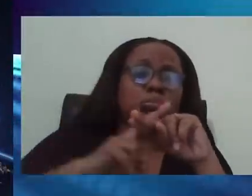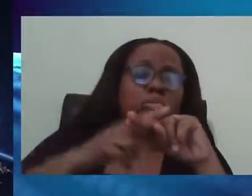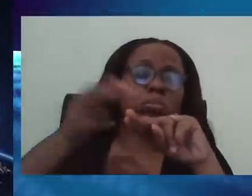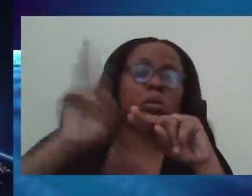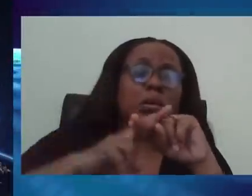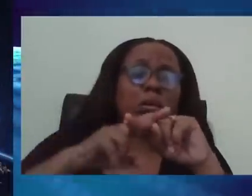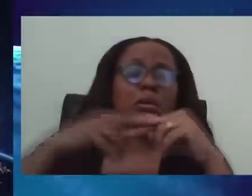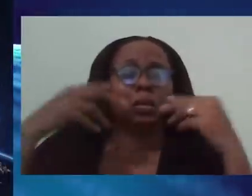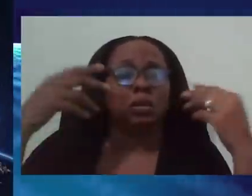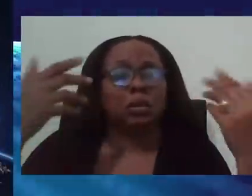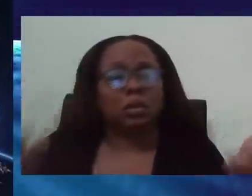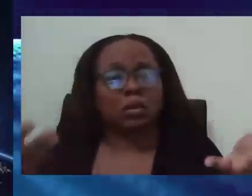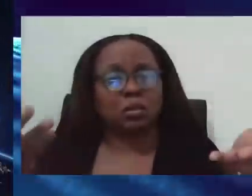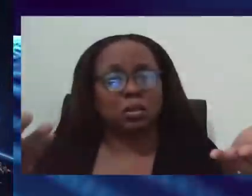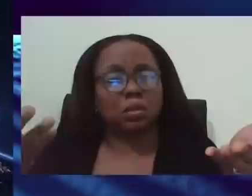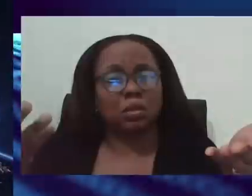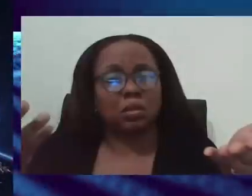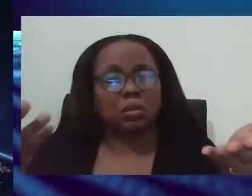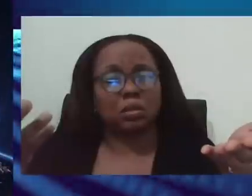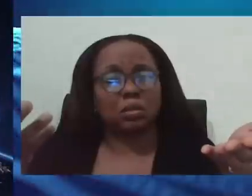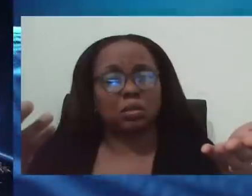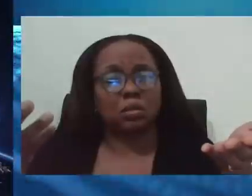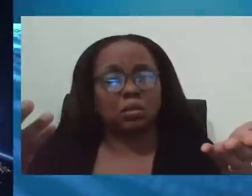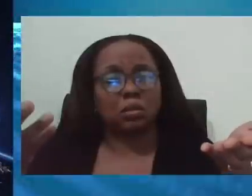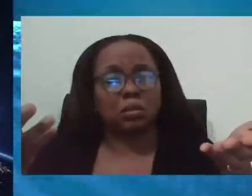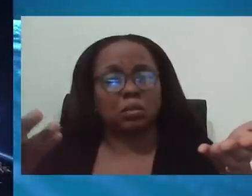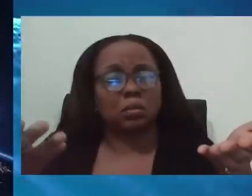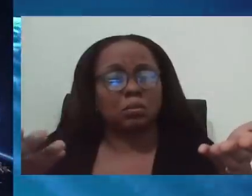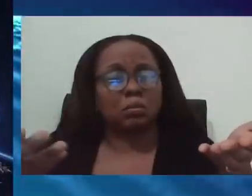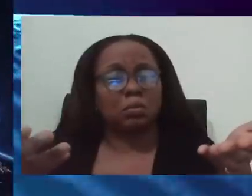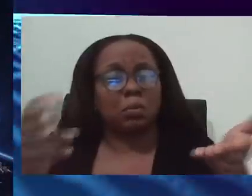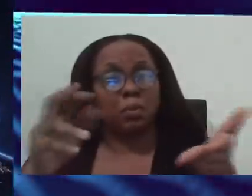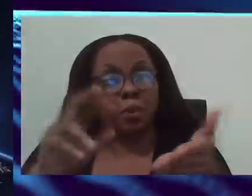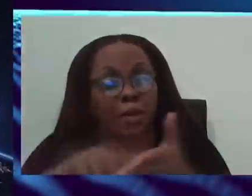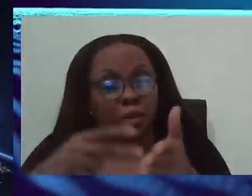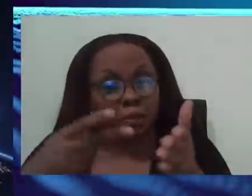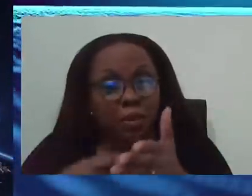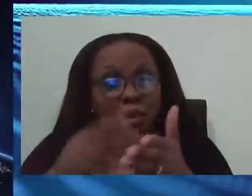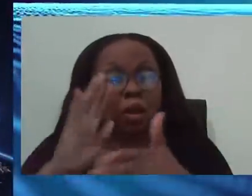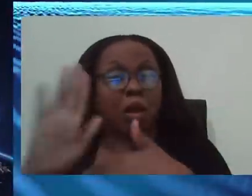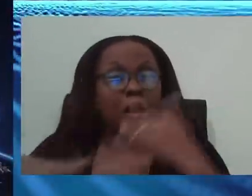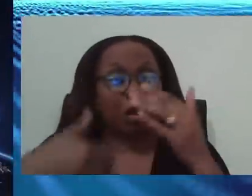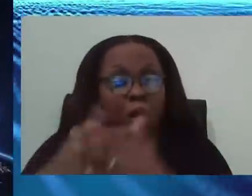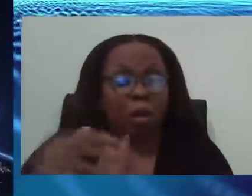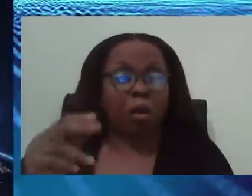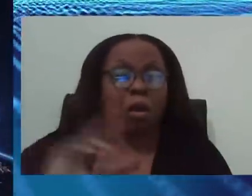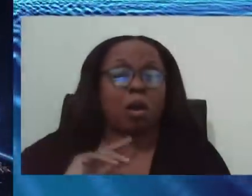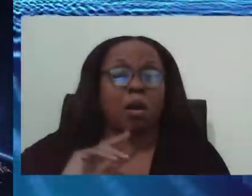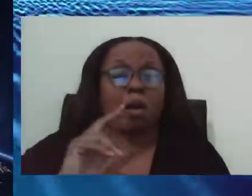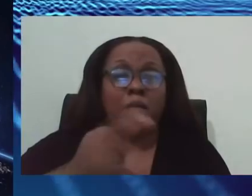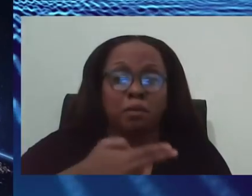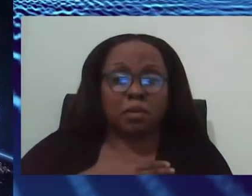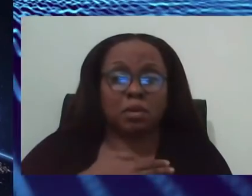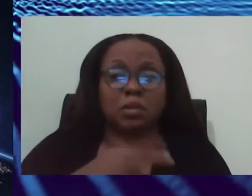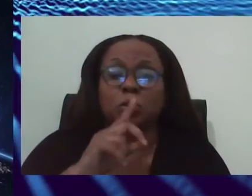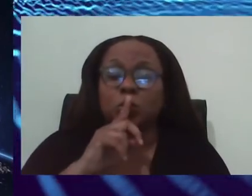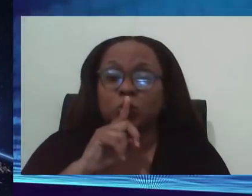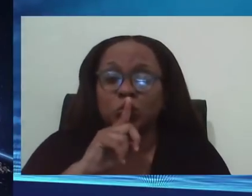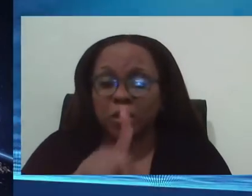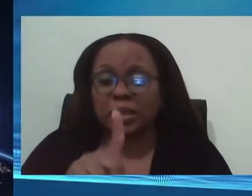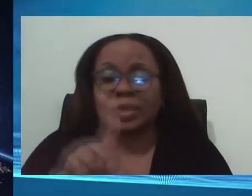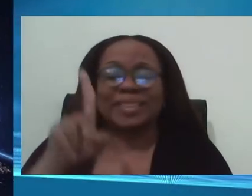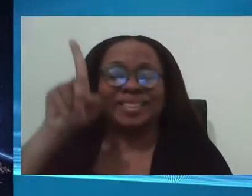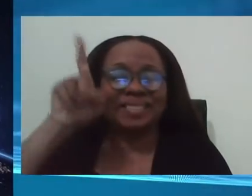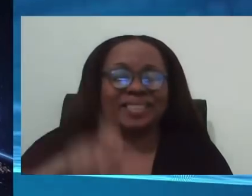we will realistically have to make sure that all or the majority of our efforts are geared towards caring for persons